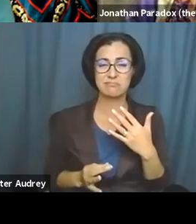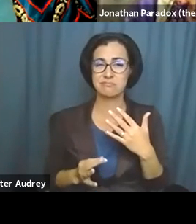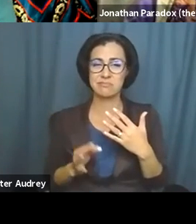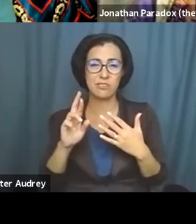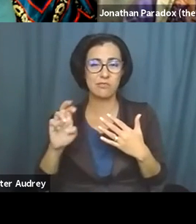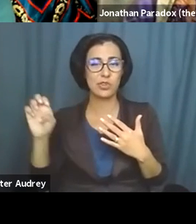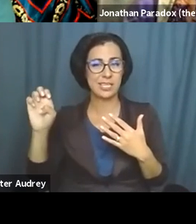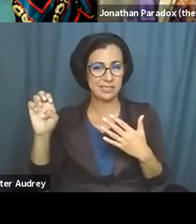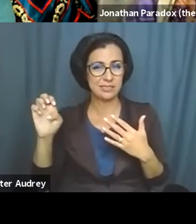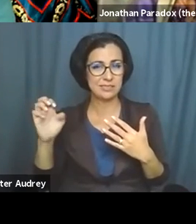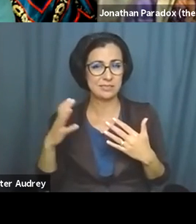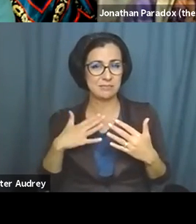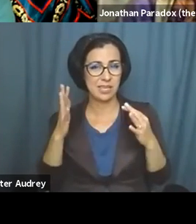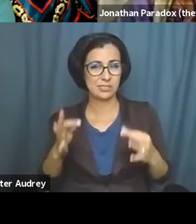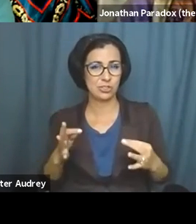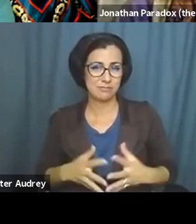well.